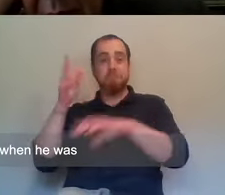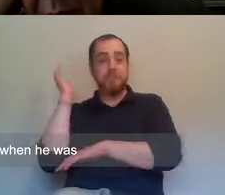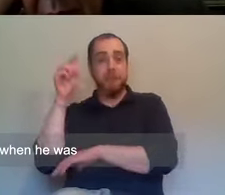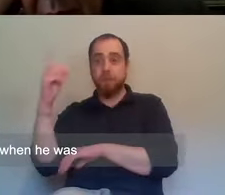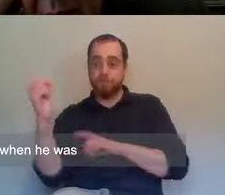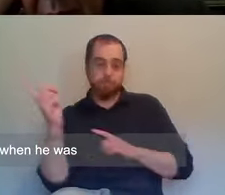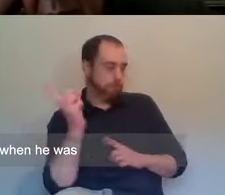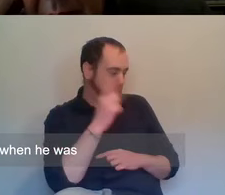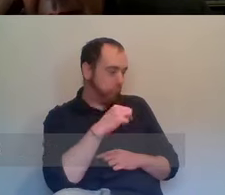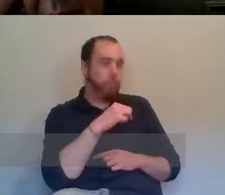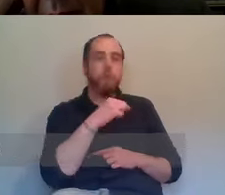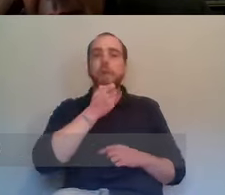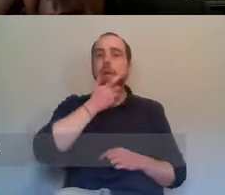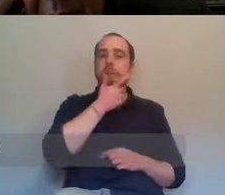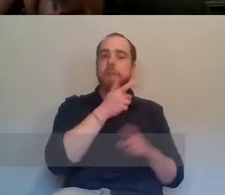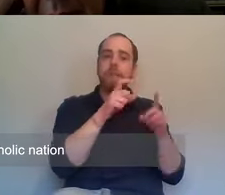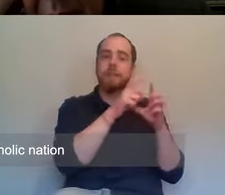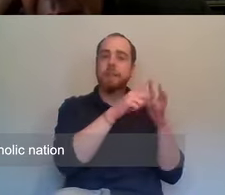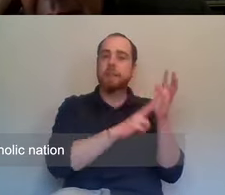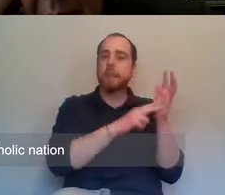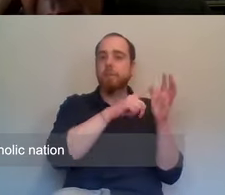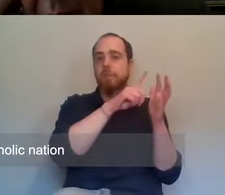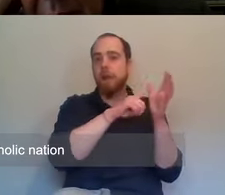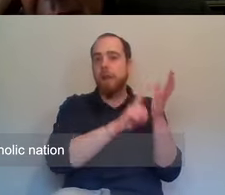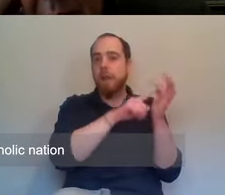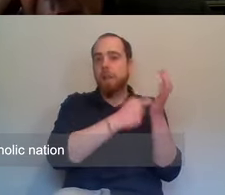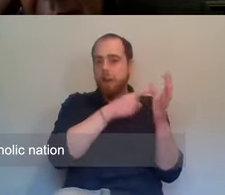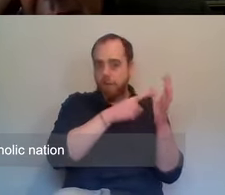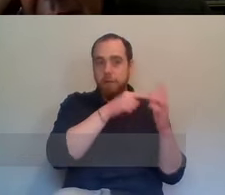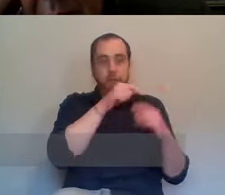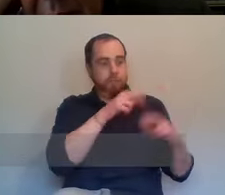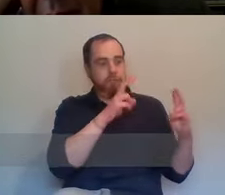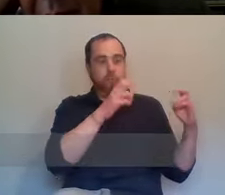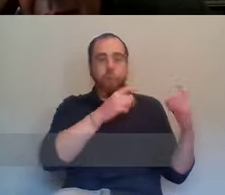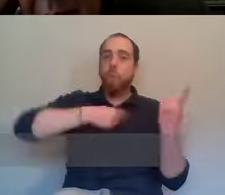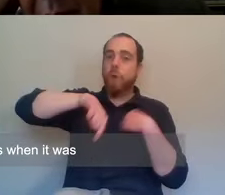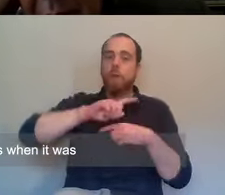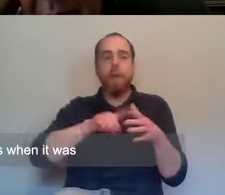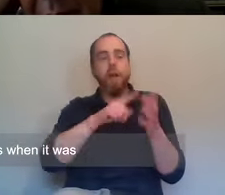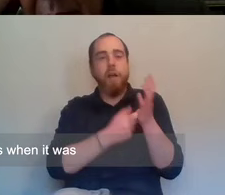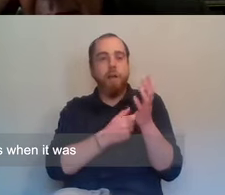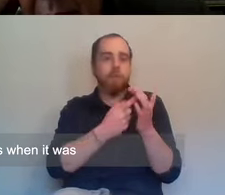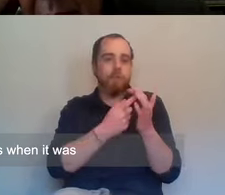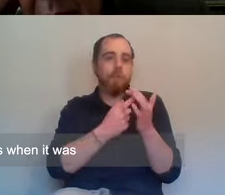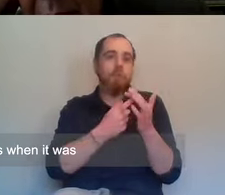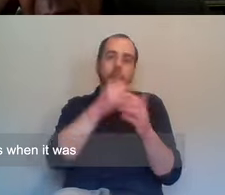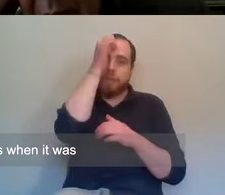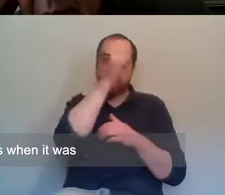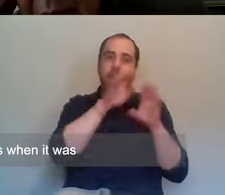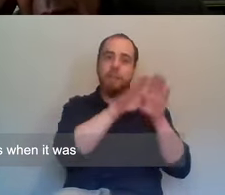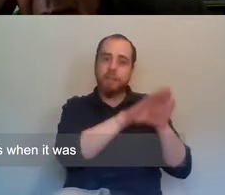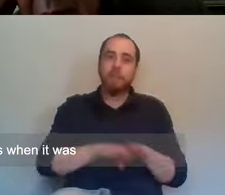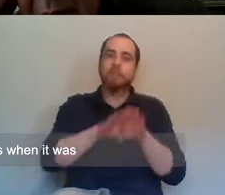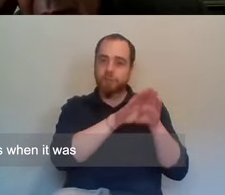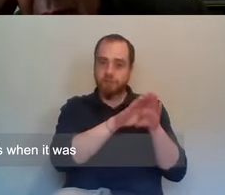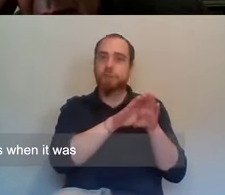when he was talking about, we, I quote, we are a Catholic nation, unquote. So those, at that time, that's when it